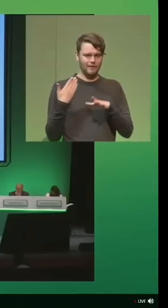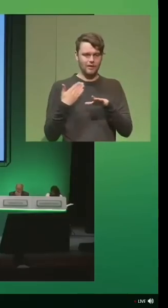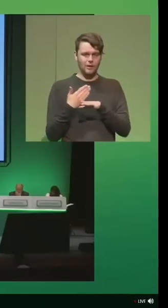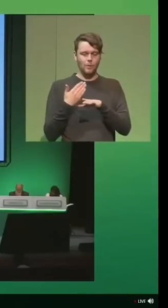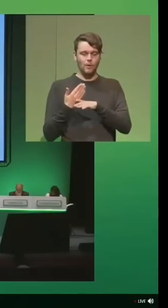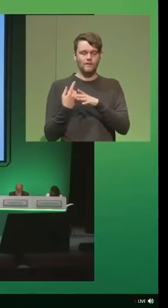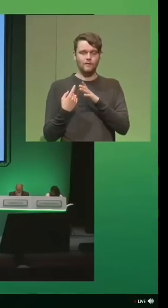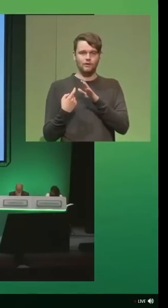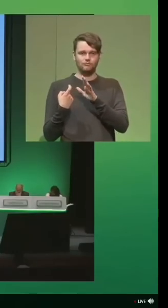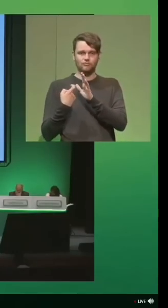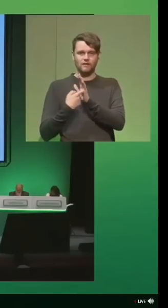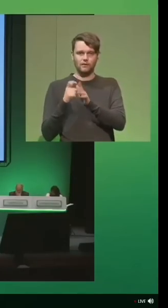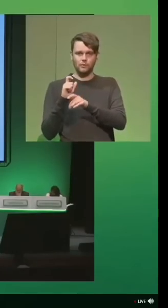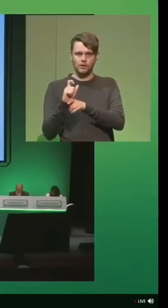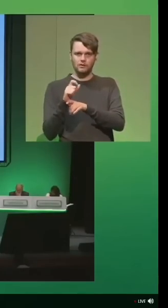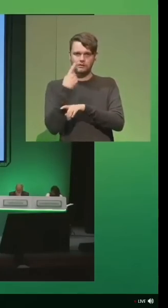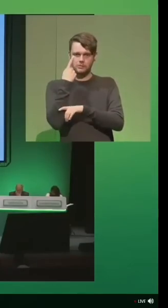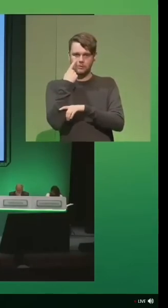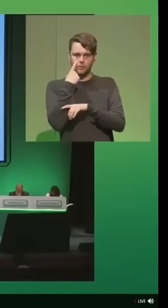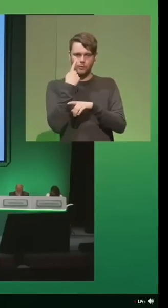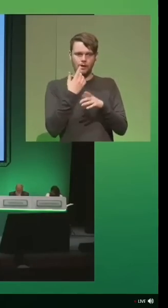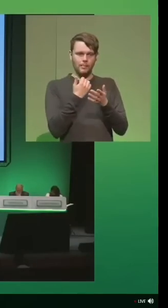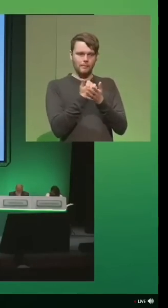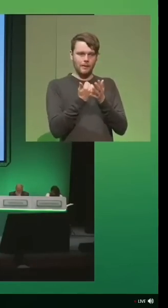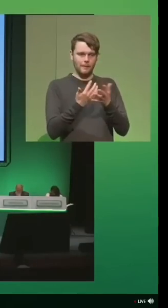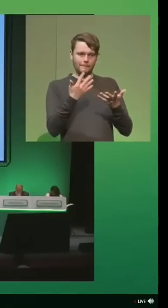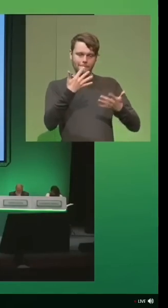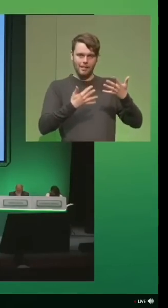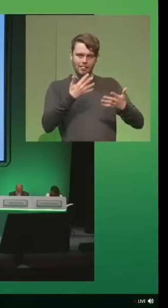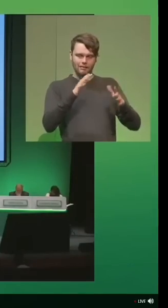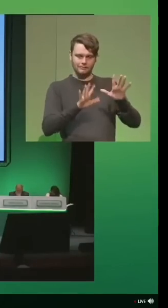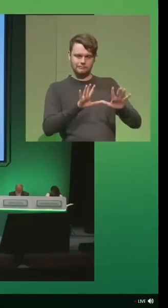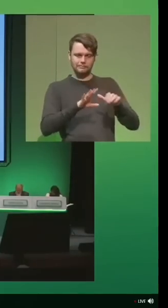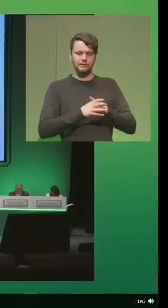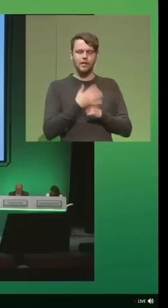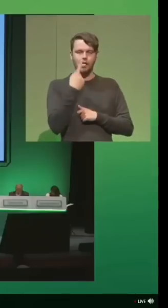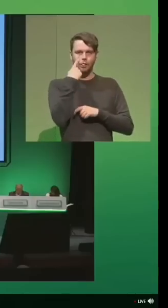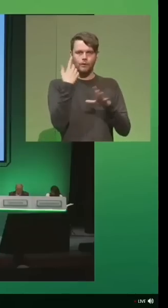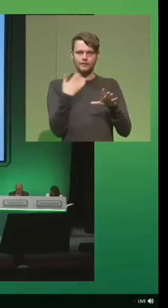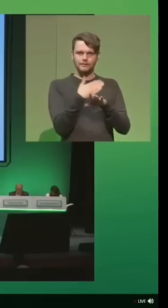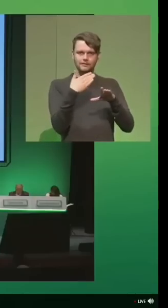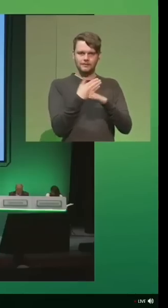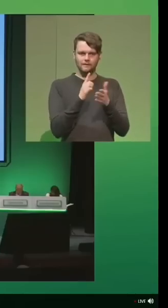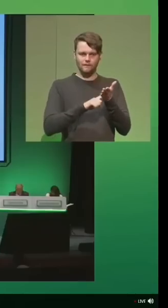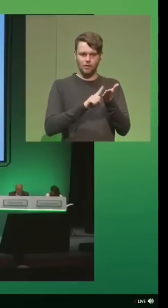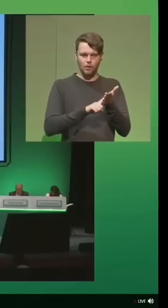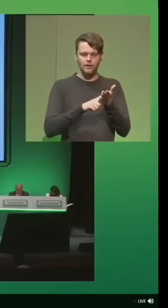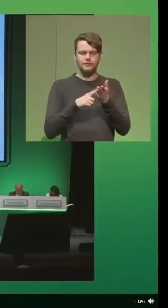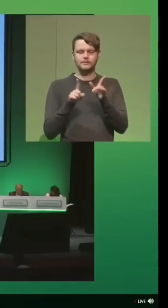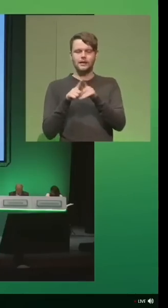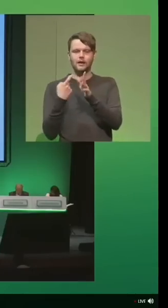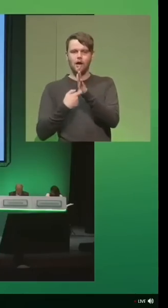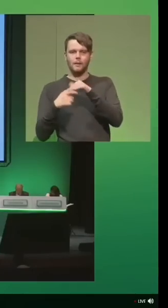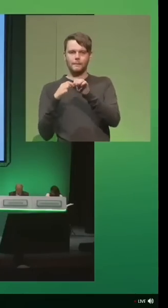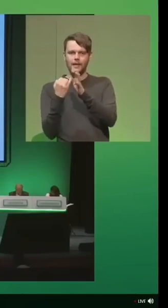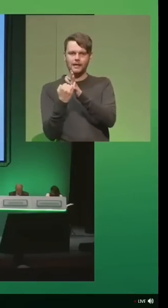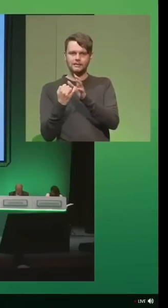and Customs, looking at the bank's balance sheets and looking at their activities for Lloyds and RBS.